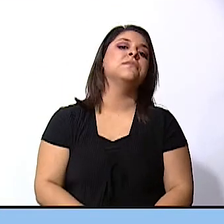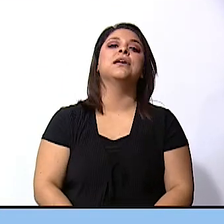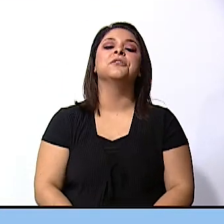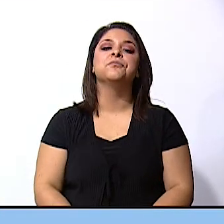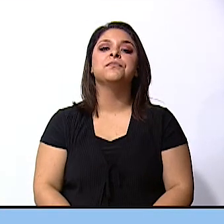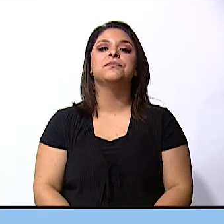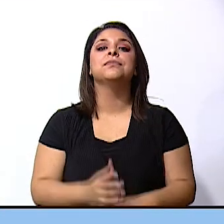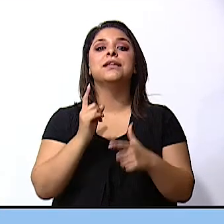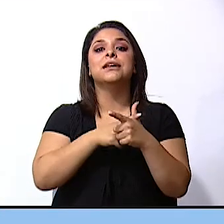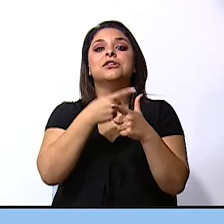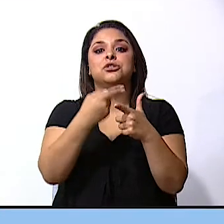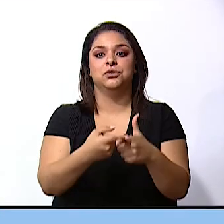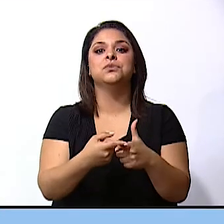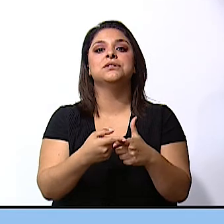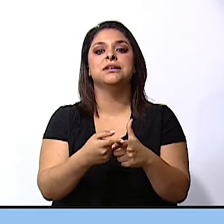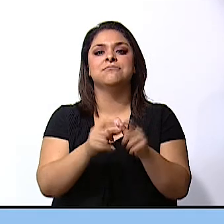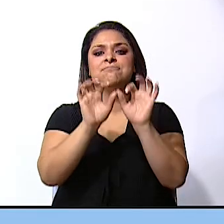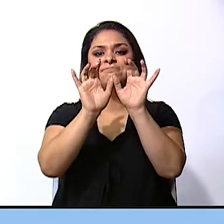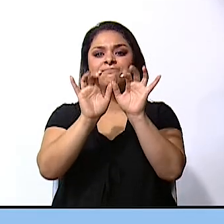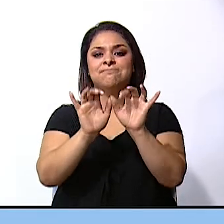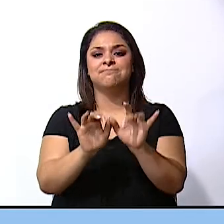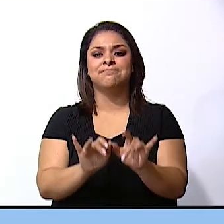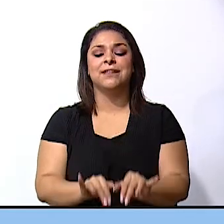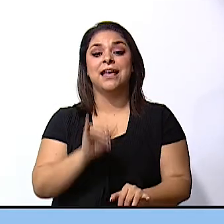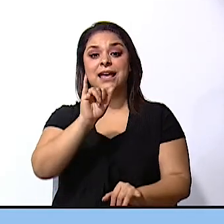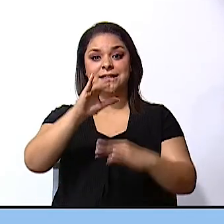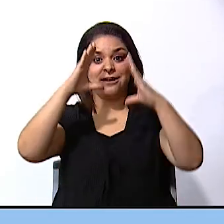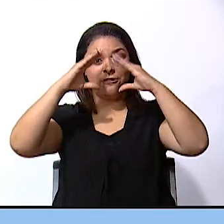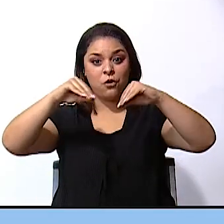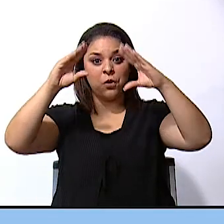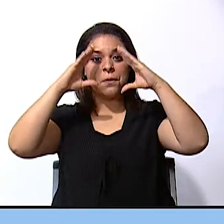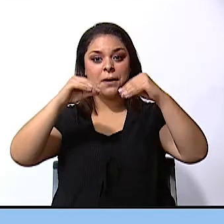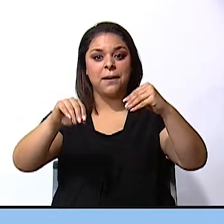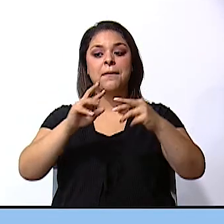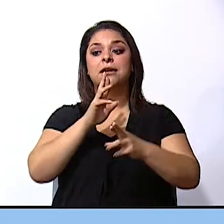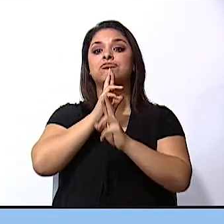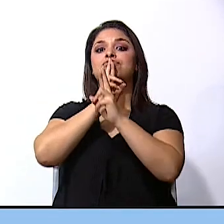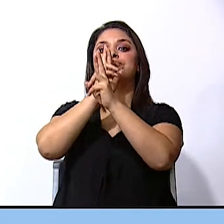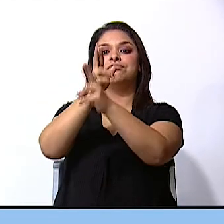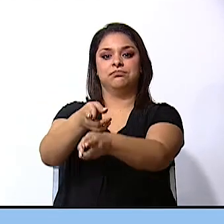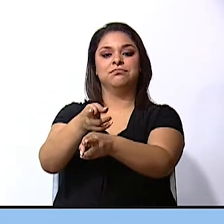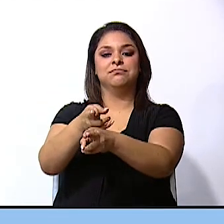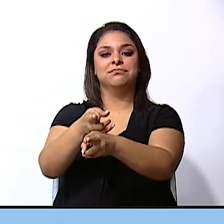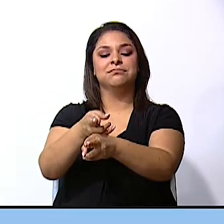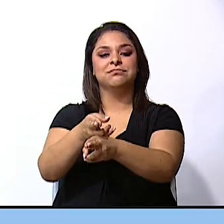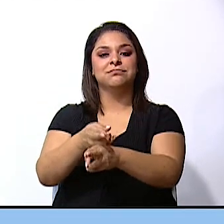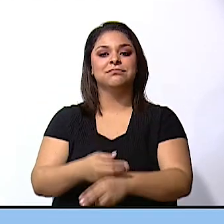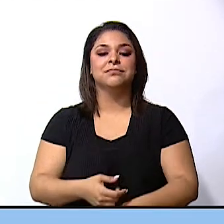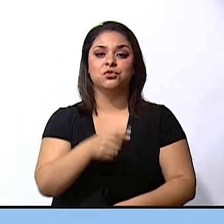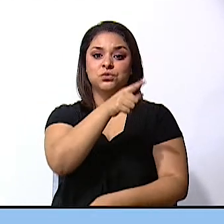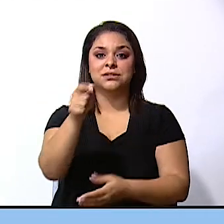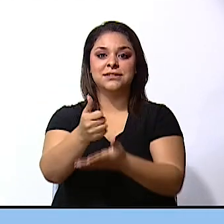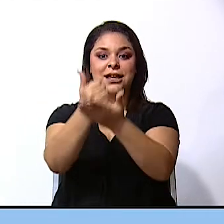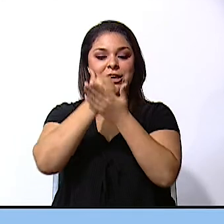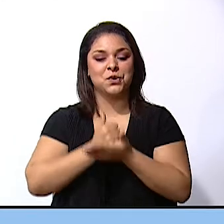Okay. And let's read this information that is going to be helpful for us.